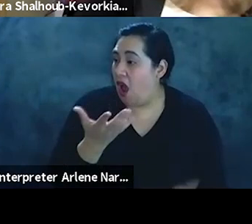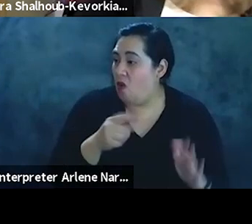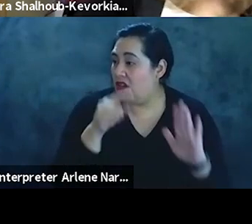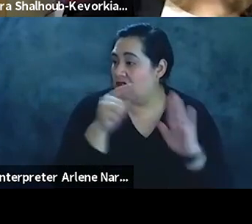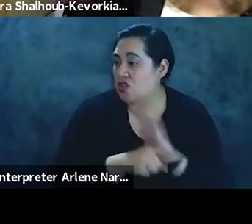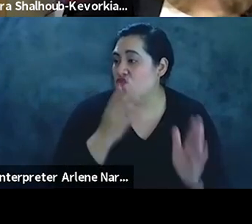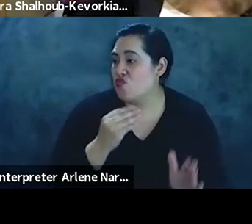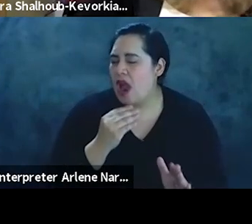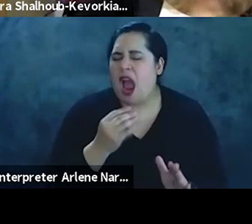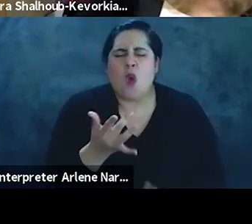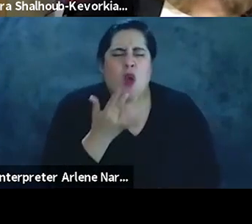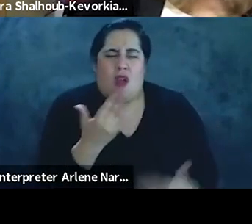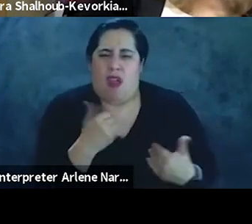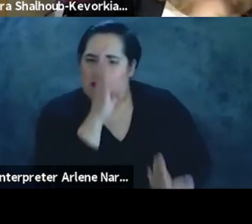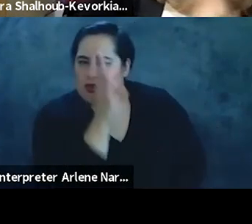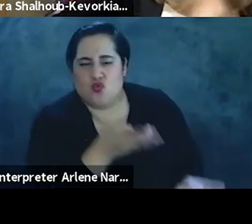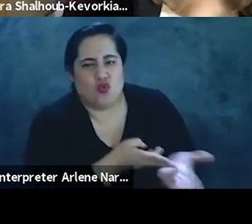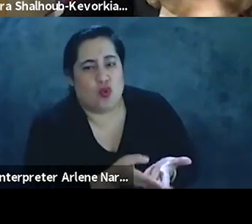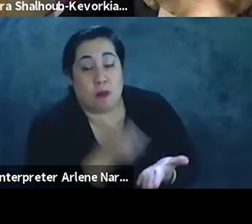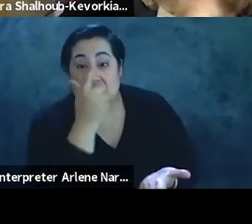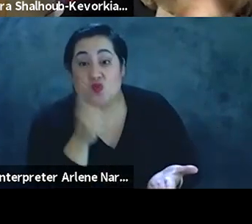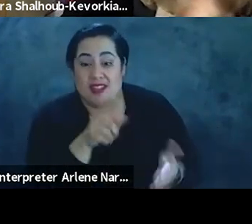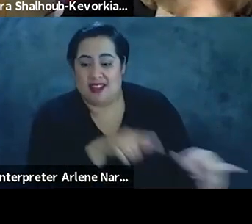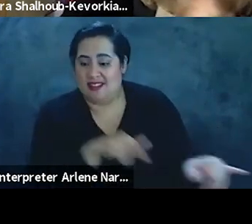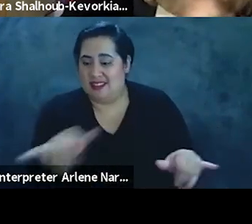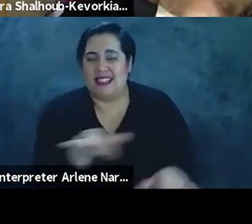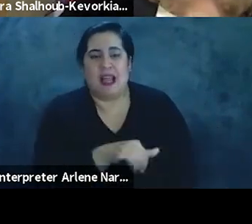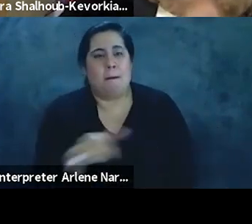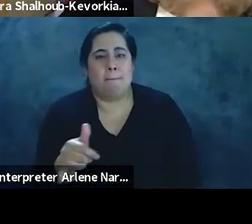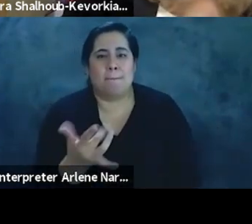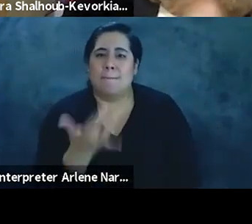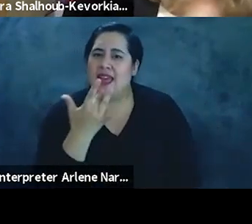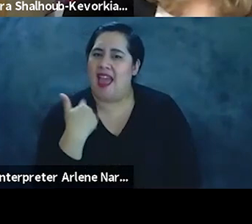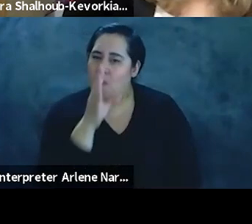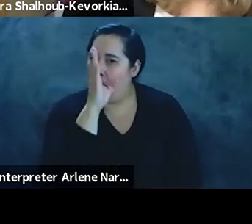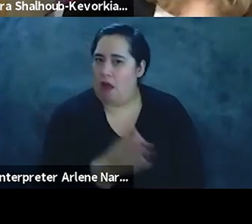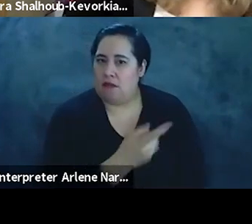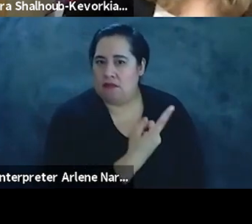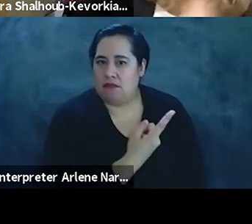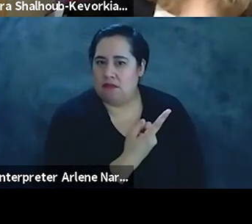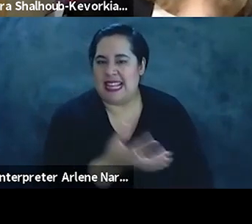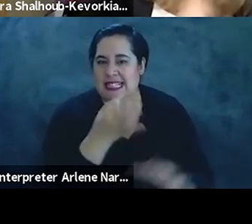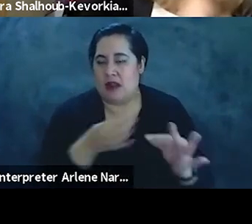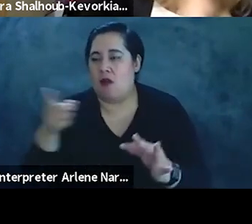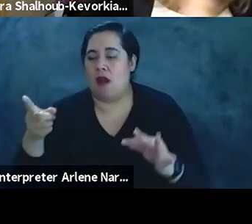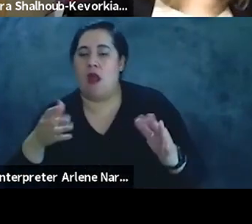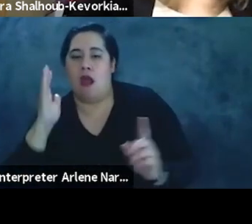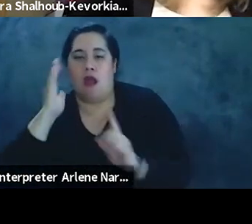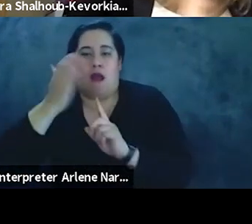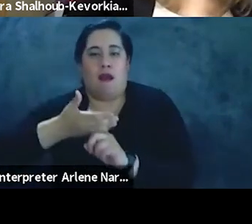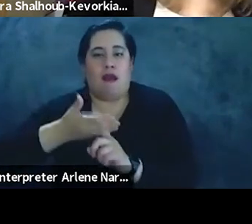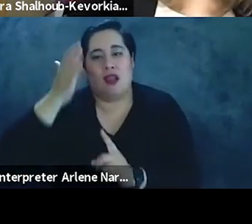rather have, because at the end of the day, on the ground, they're basically the same. I'd much rather have the blunt one than the one who's all, you know,